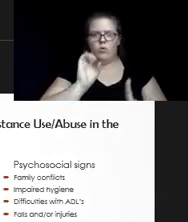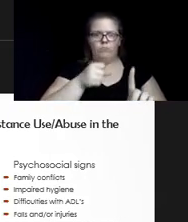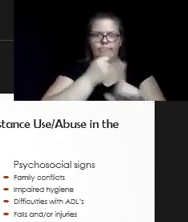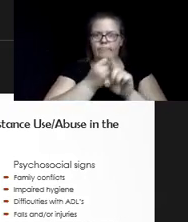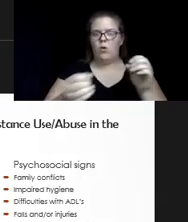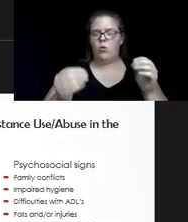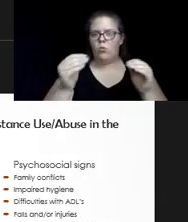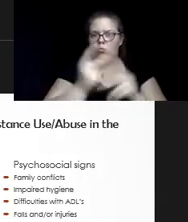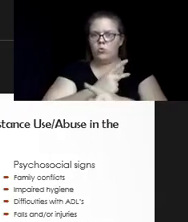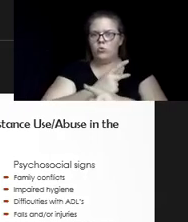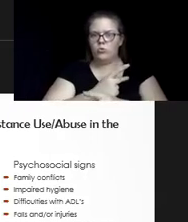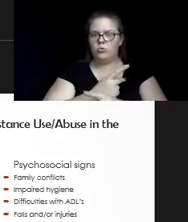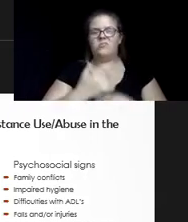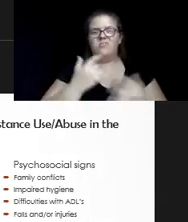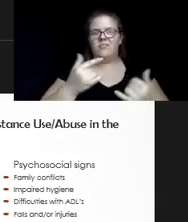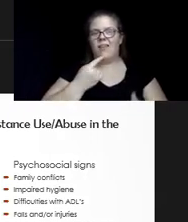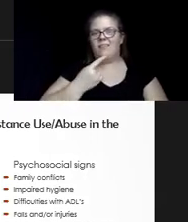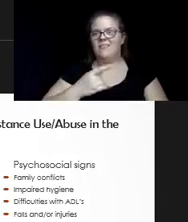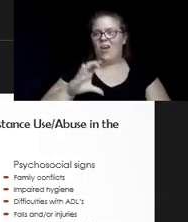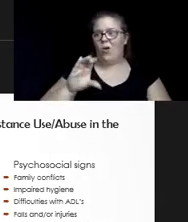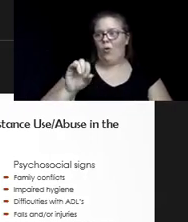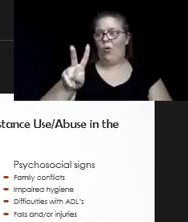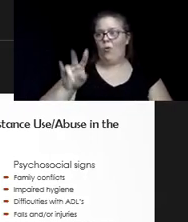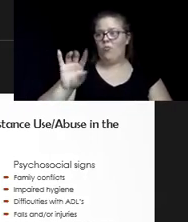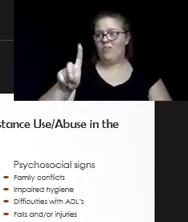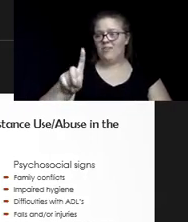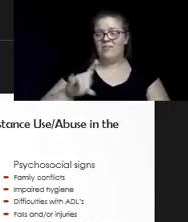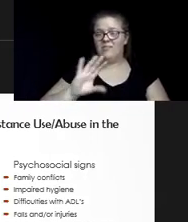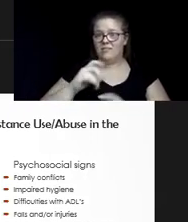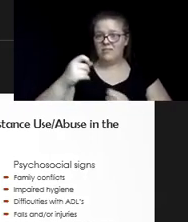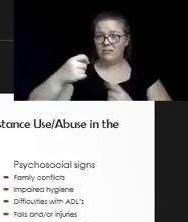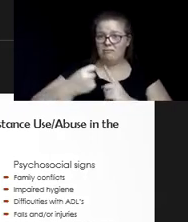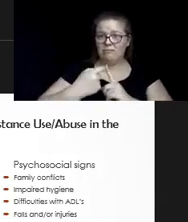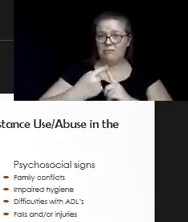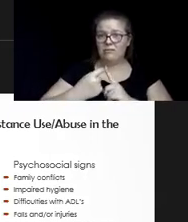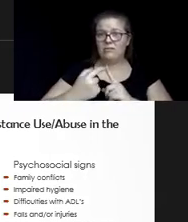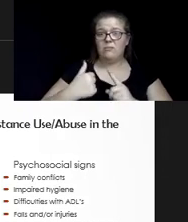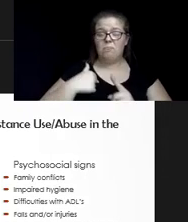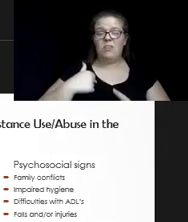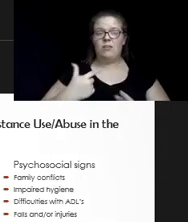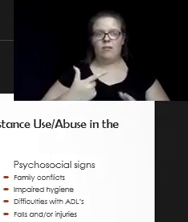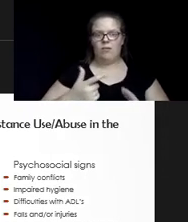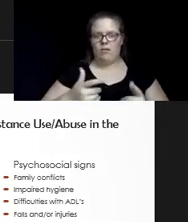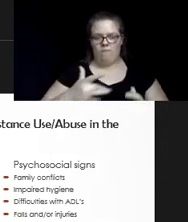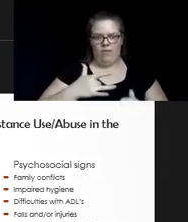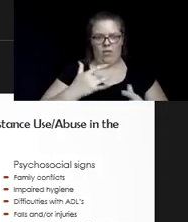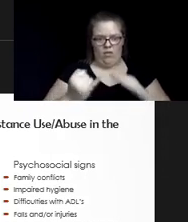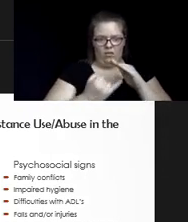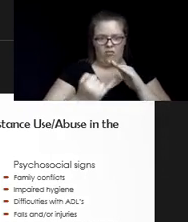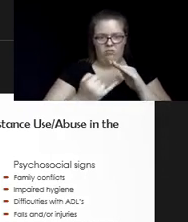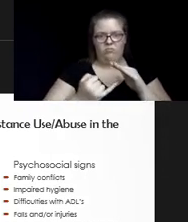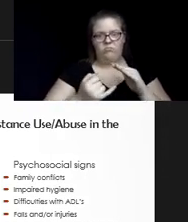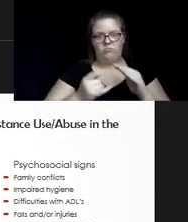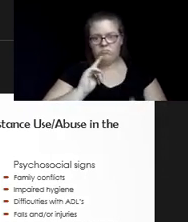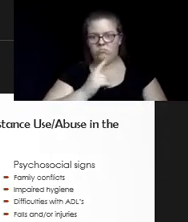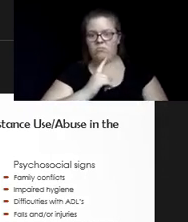COVID is a trigger. Being alone is a trigger. Being isolated. This is all triggers. So, you know, this is why